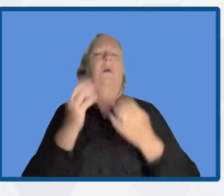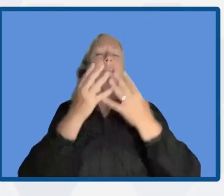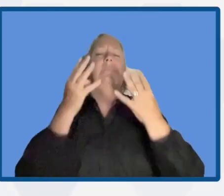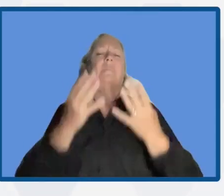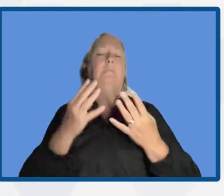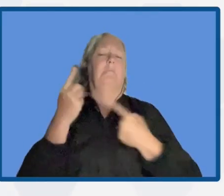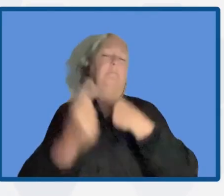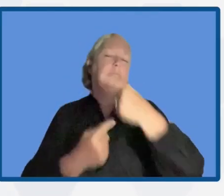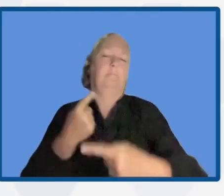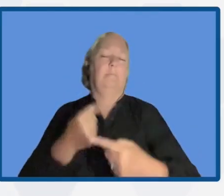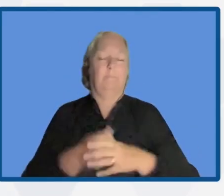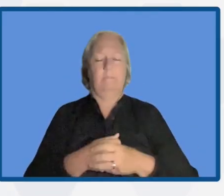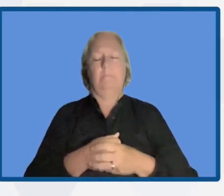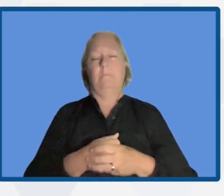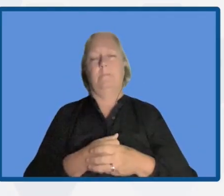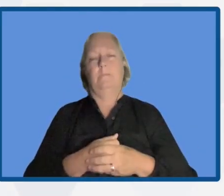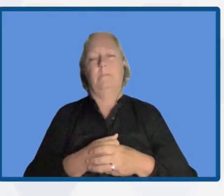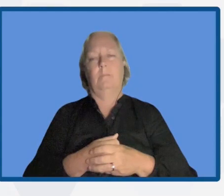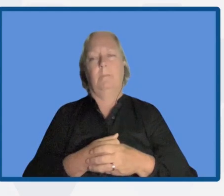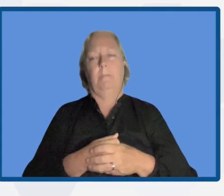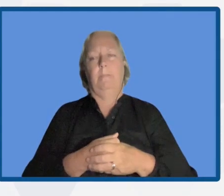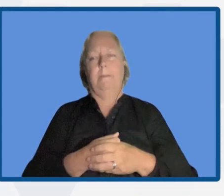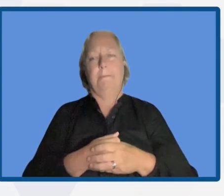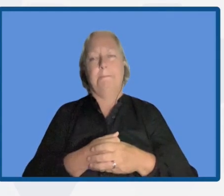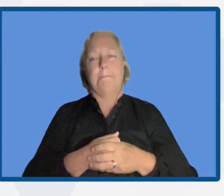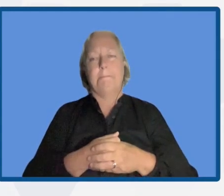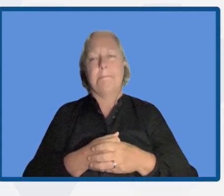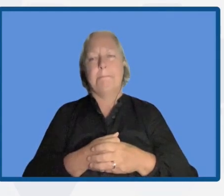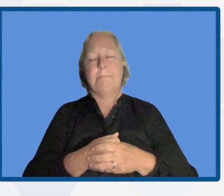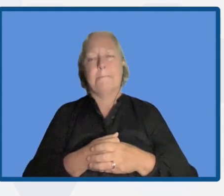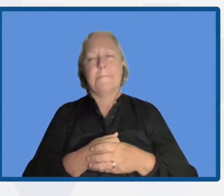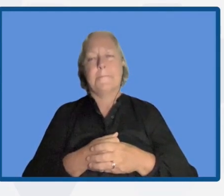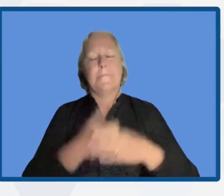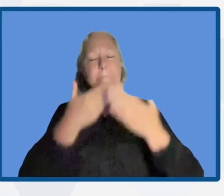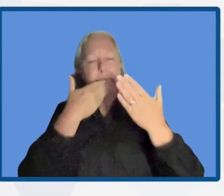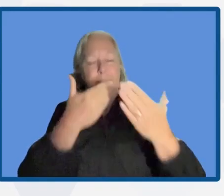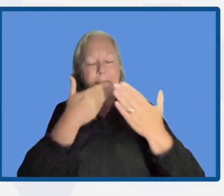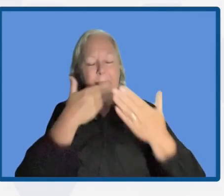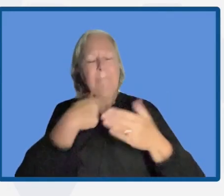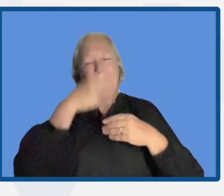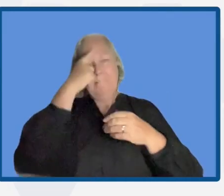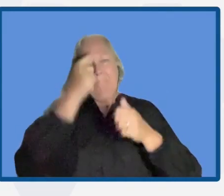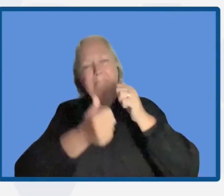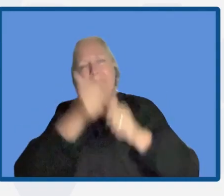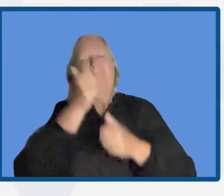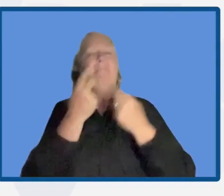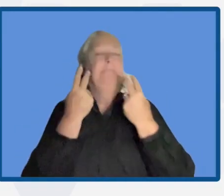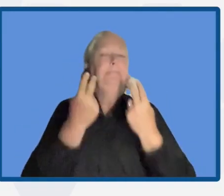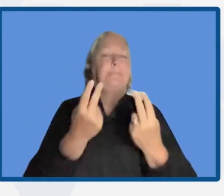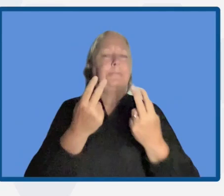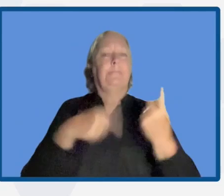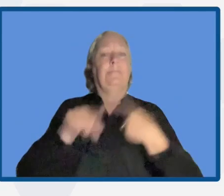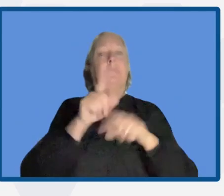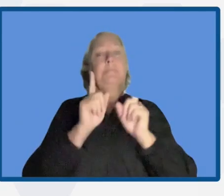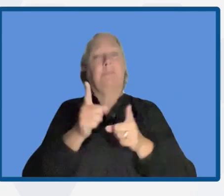Thank you very much. I believe that the most important thing for us to remember, first of all,